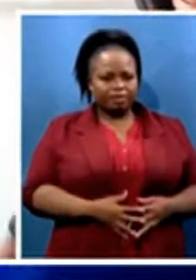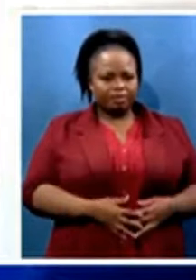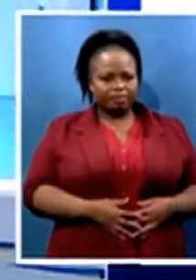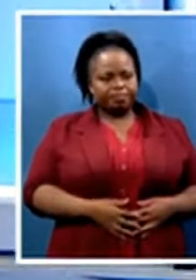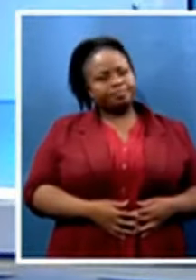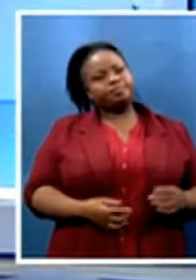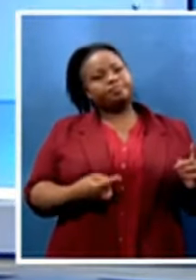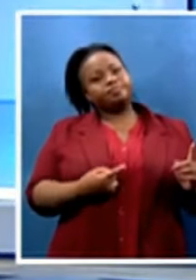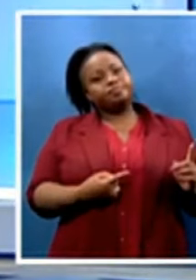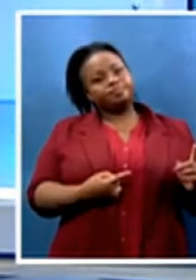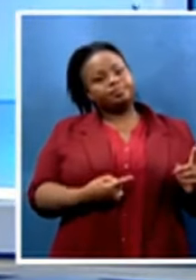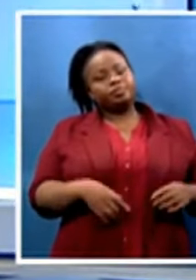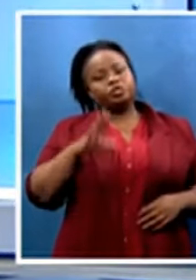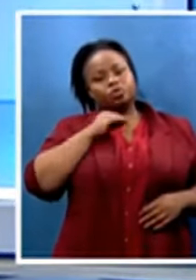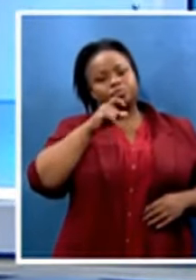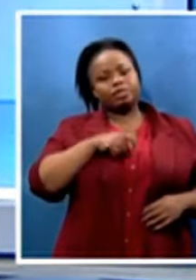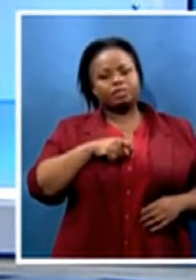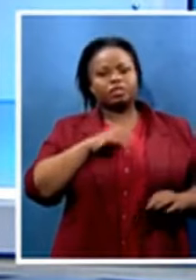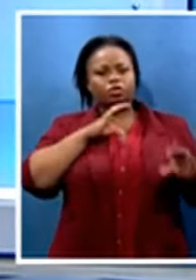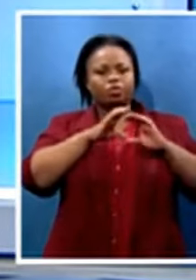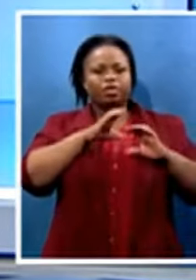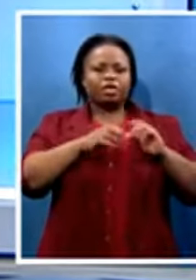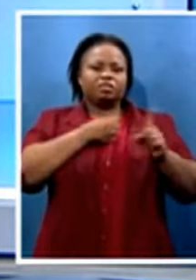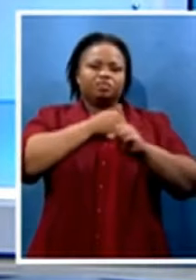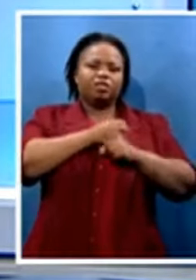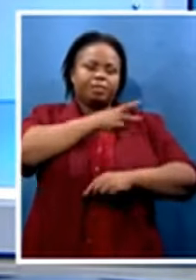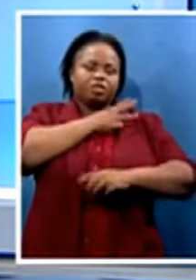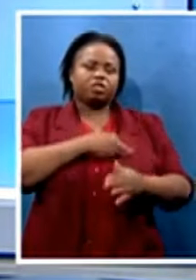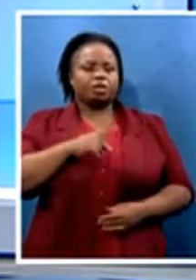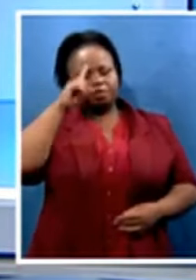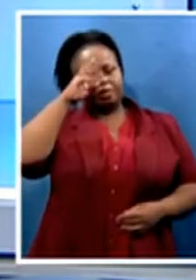communications and advocacy manager of the Nelson Mandela Foundation, Neo Mukhopa, joining us via Zuma.